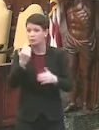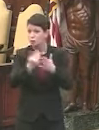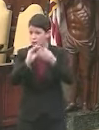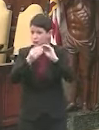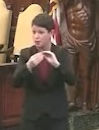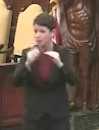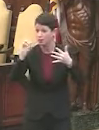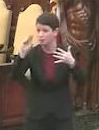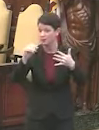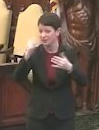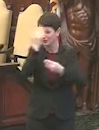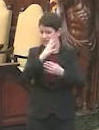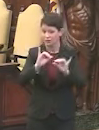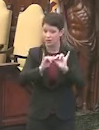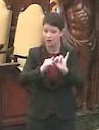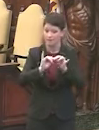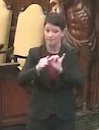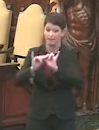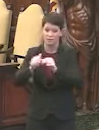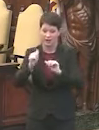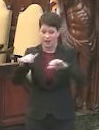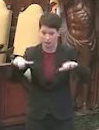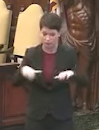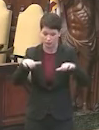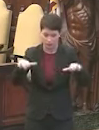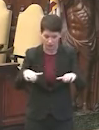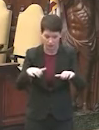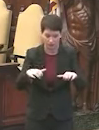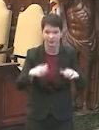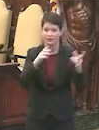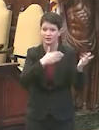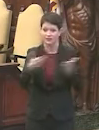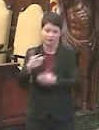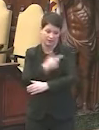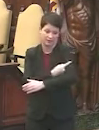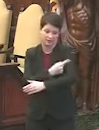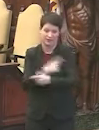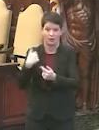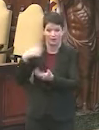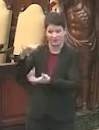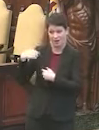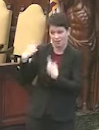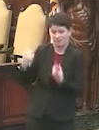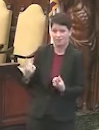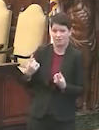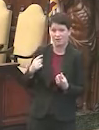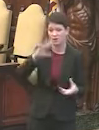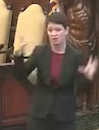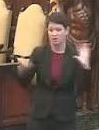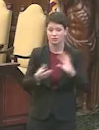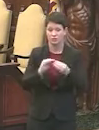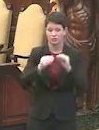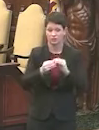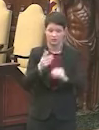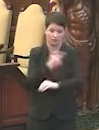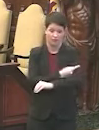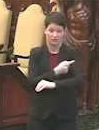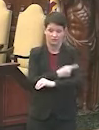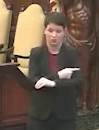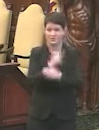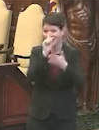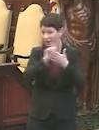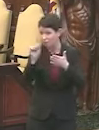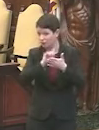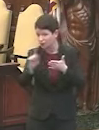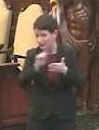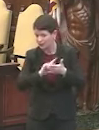about on a weekly basis to measure how well we're doing at delivering the doses that are available to us. That will be the total number of doses administered by